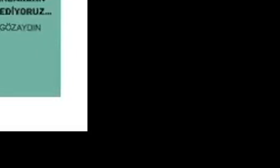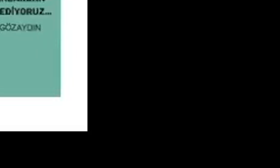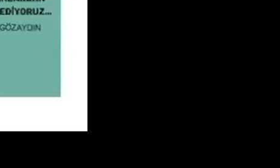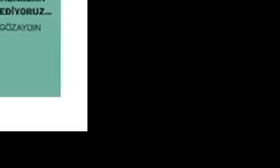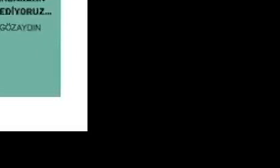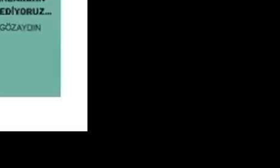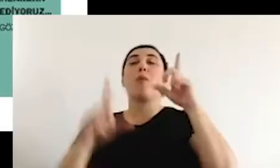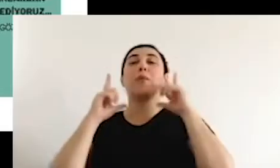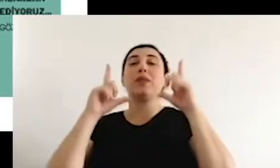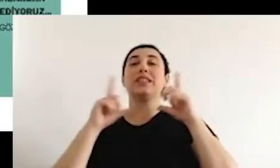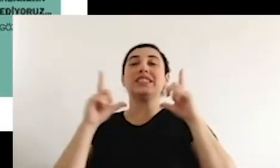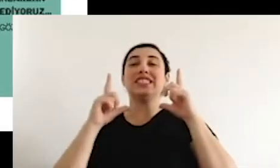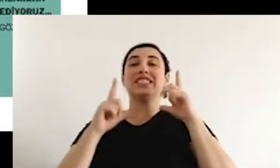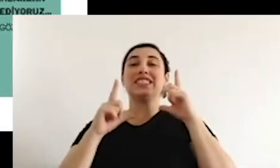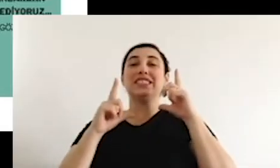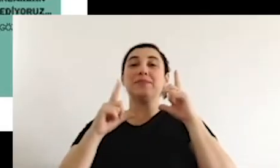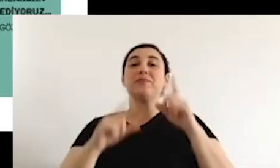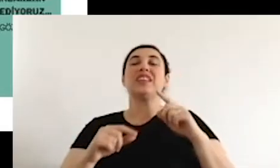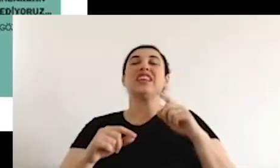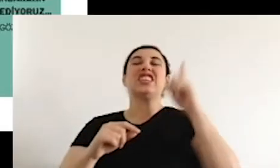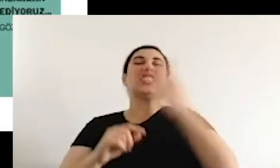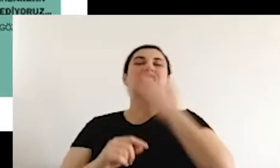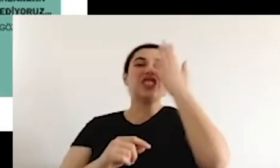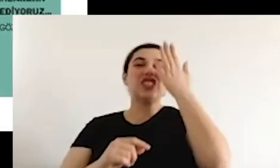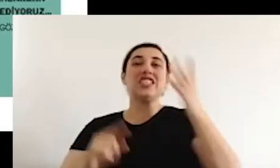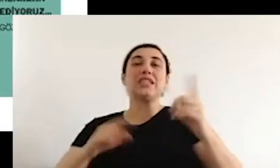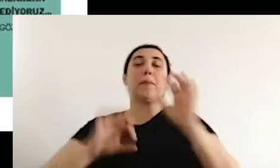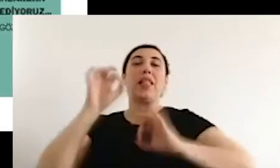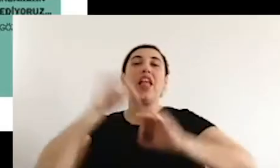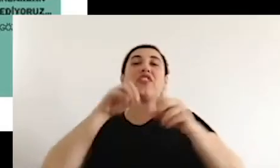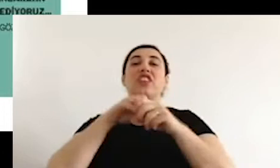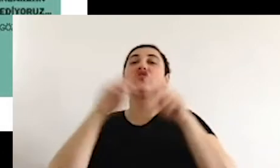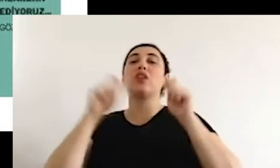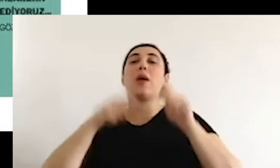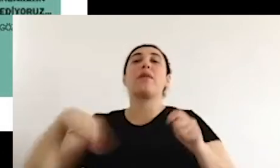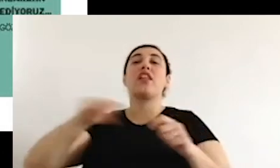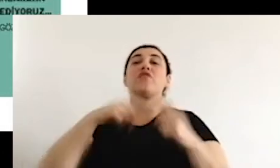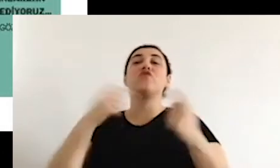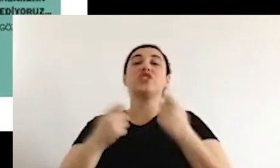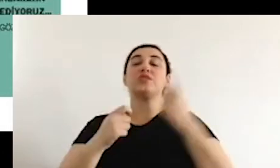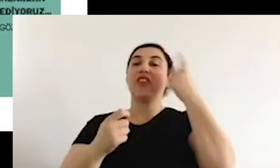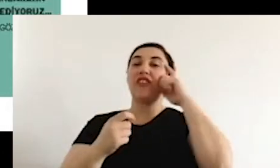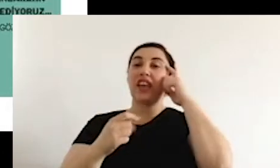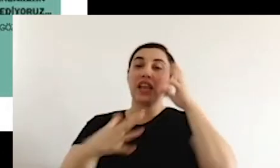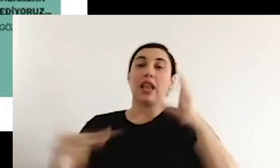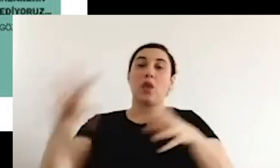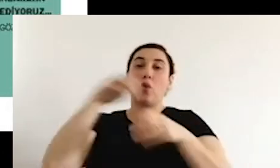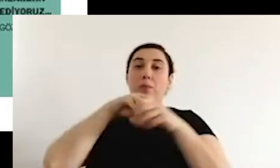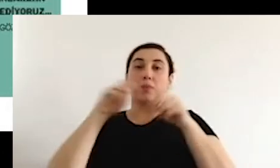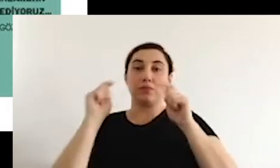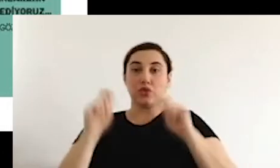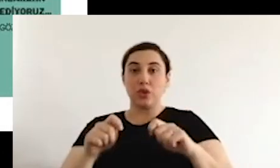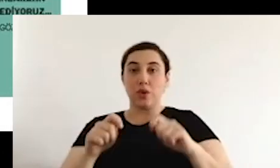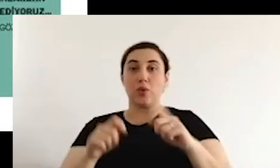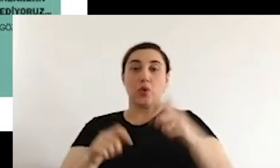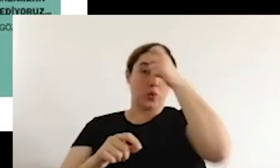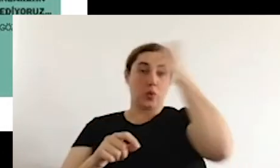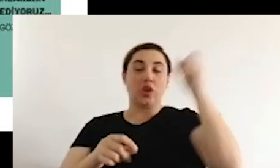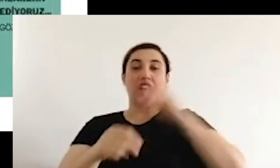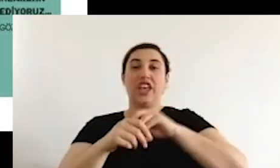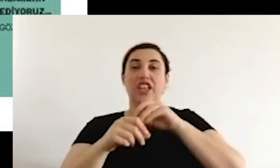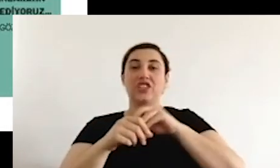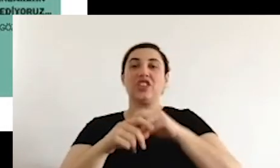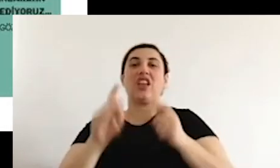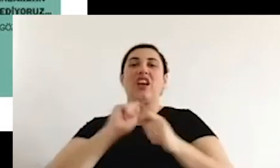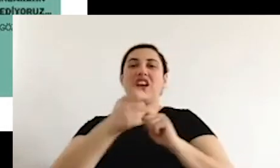counter-racist discourse or counter-racist movements. So it compiles together. And in